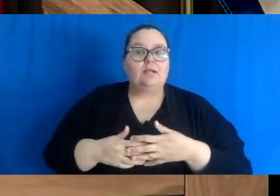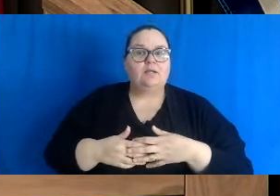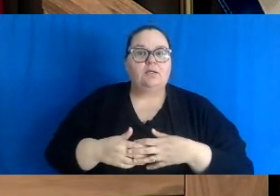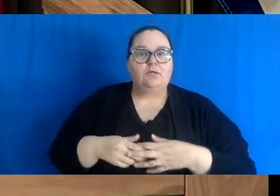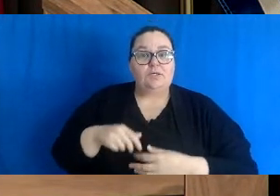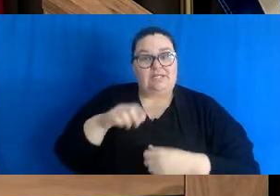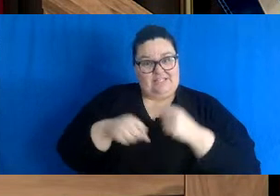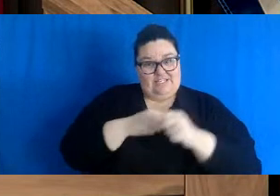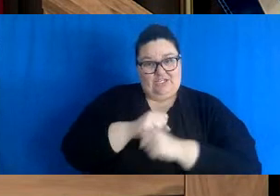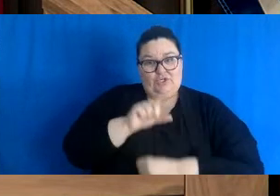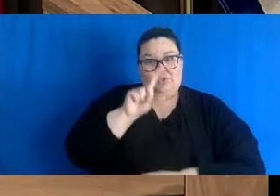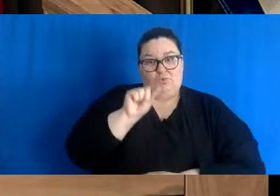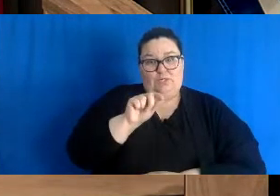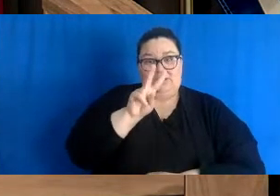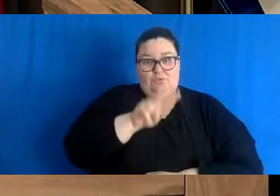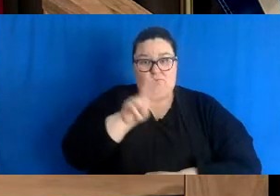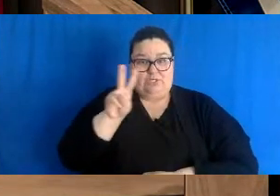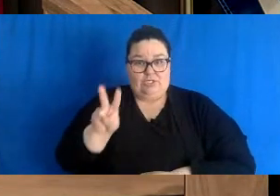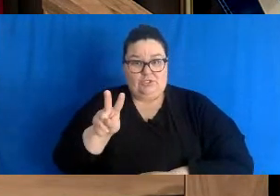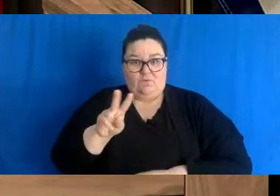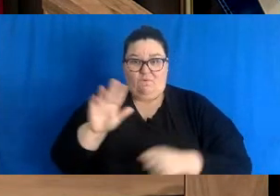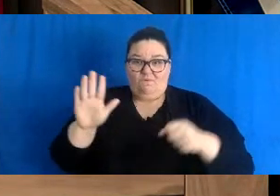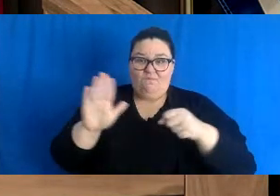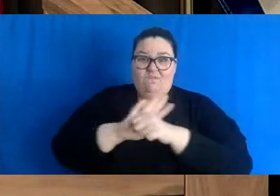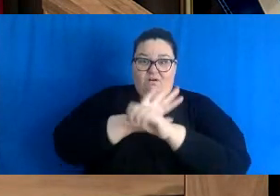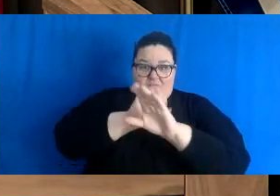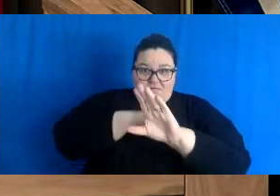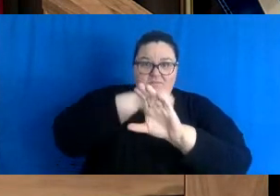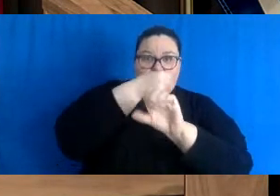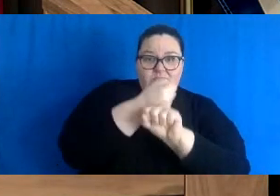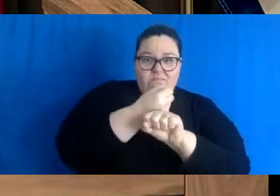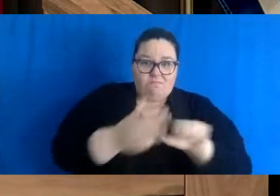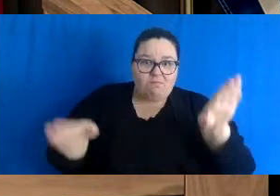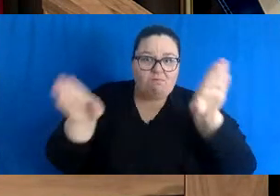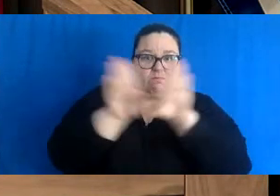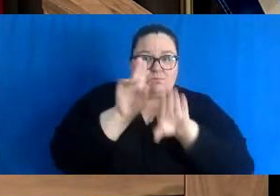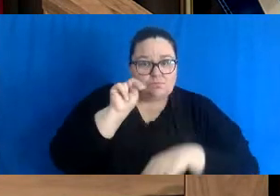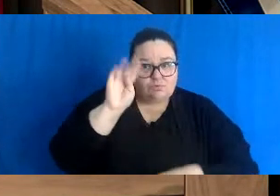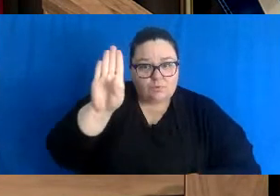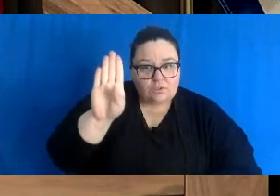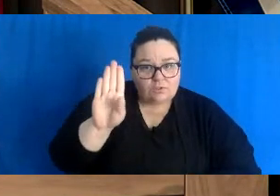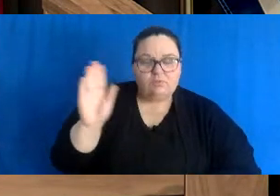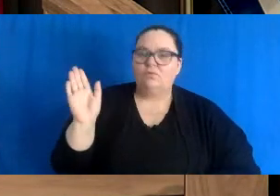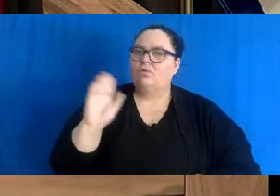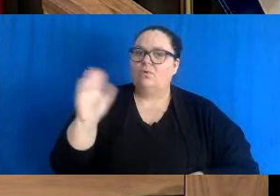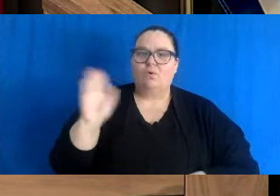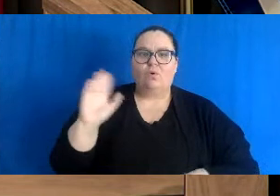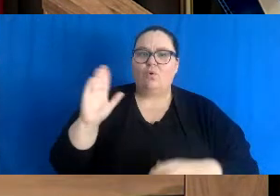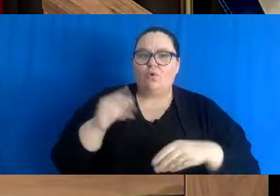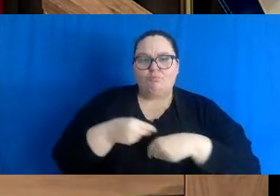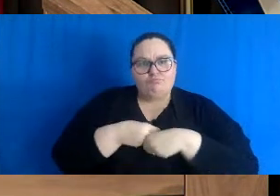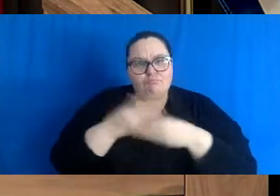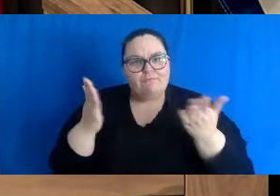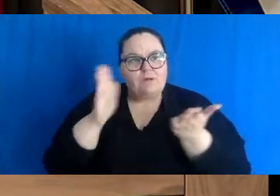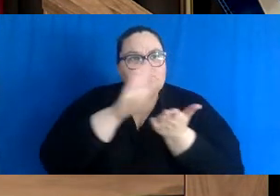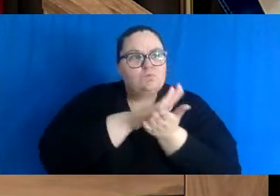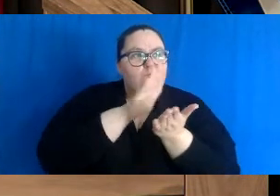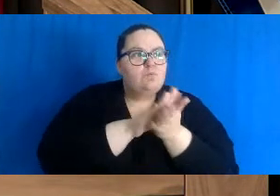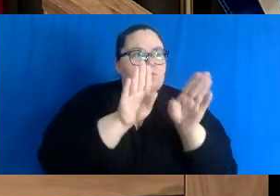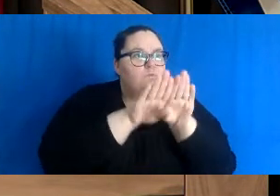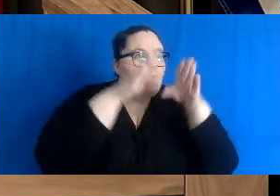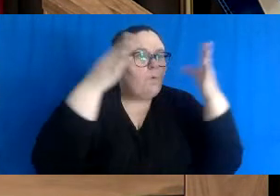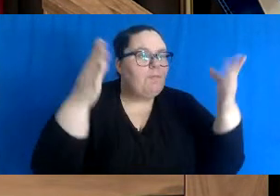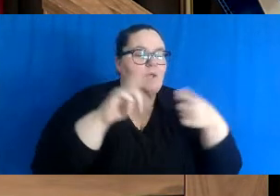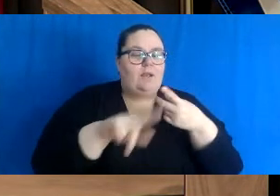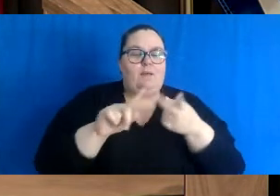with our province in lockdown. We want to be in a position to have our schools and our businesses open at the